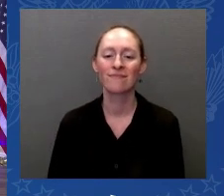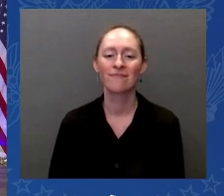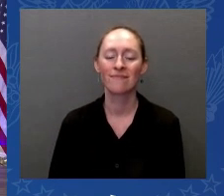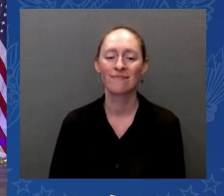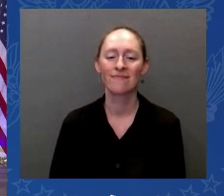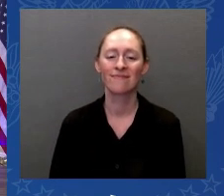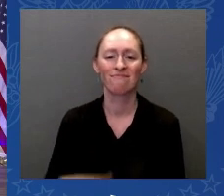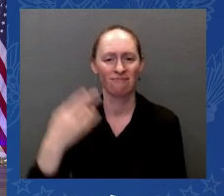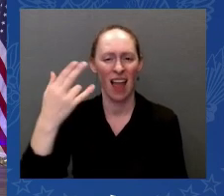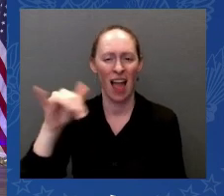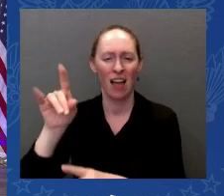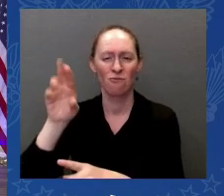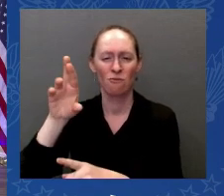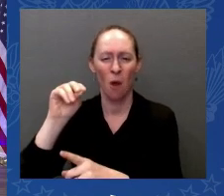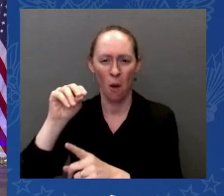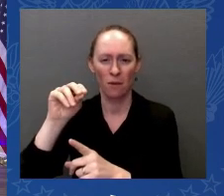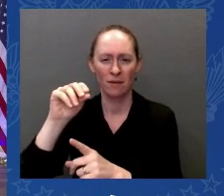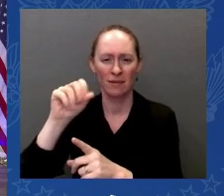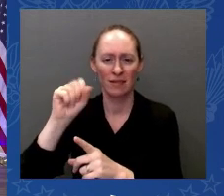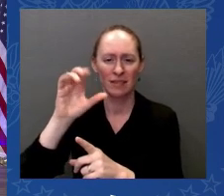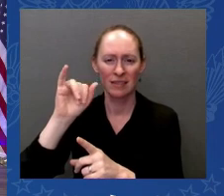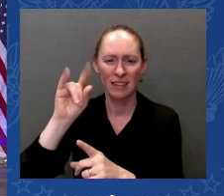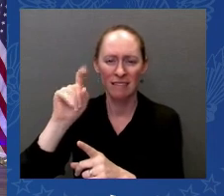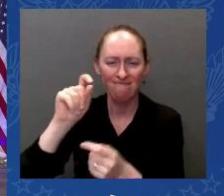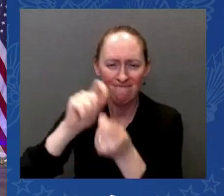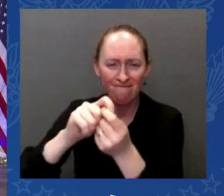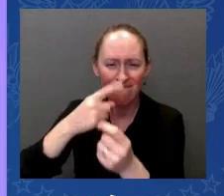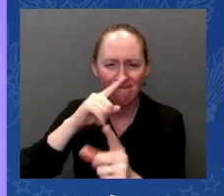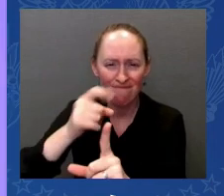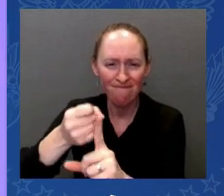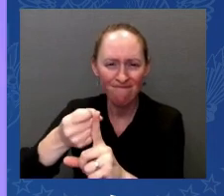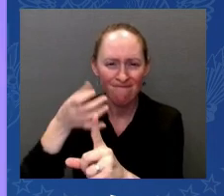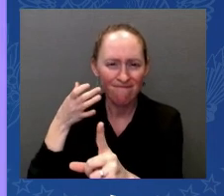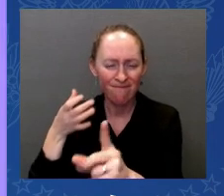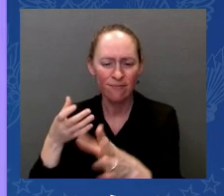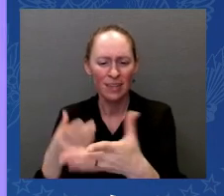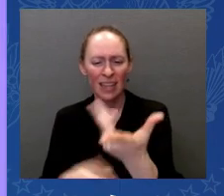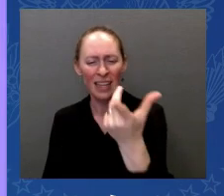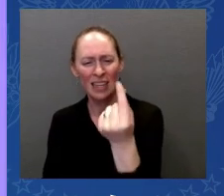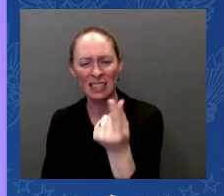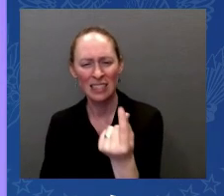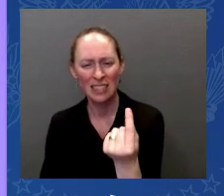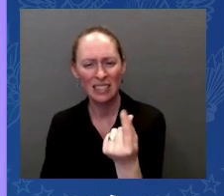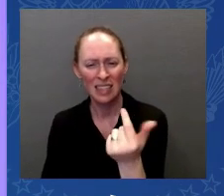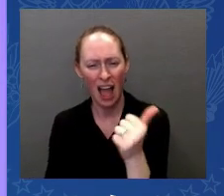that means and what the technology could unlock for electric vehicle battery production in the U.S.